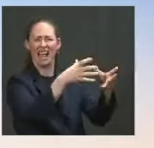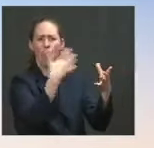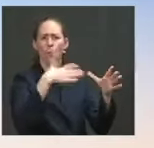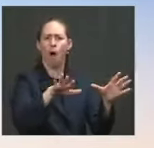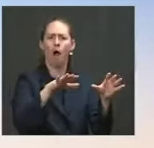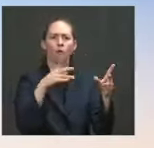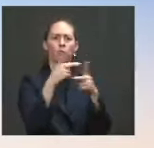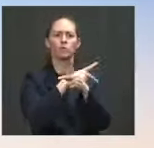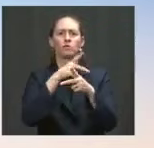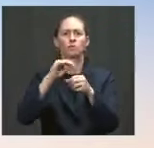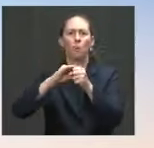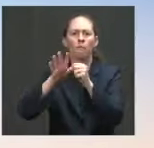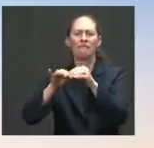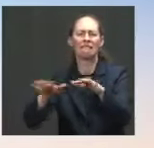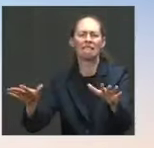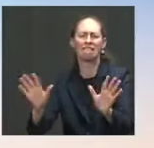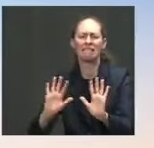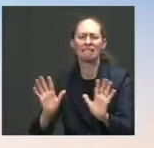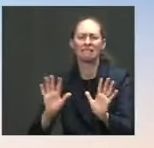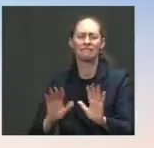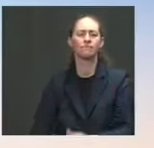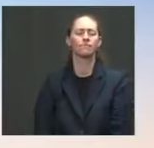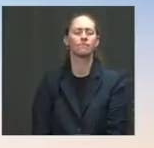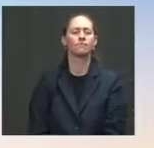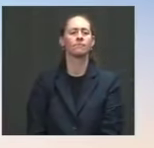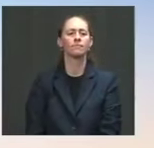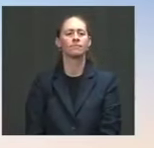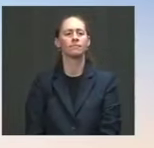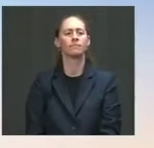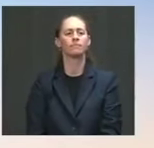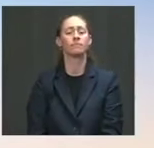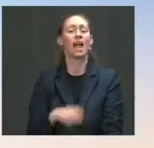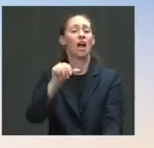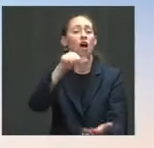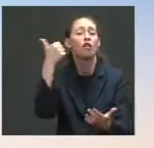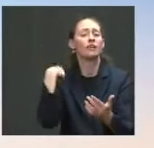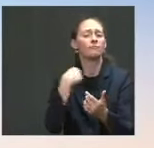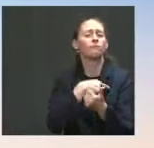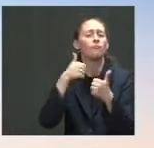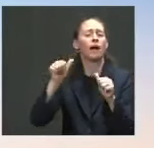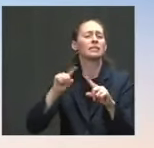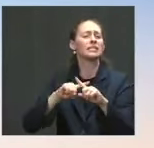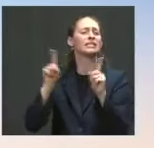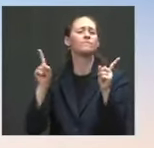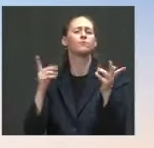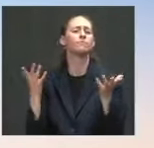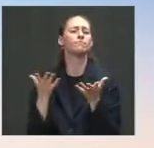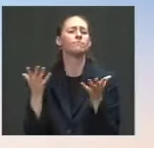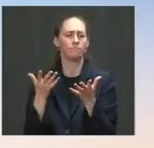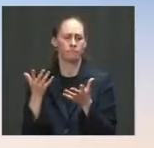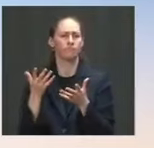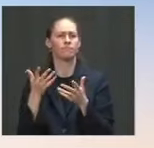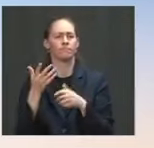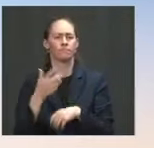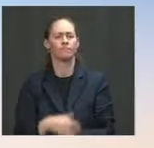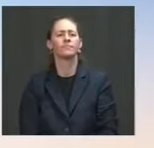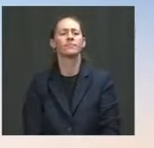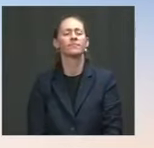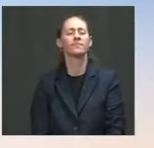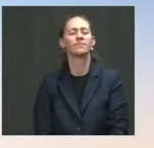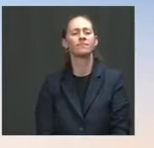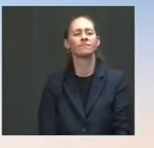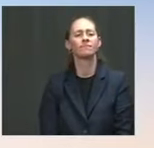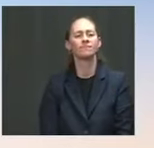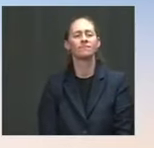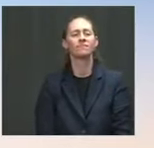expedited removal. With the exception of unaccompanied minors, as you well know, it's currently U.S. policy to expel families and individuals